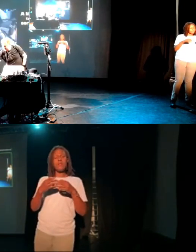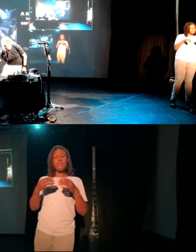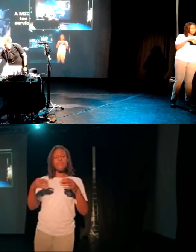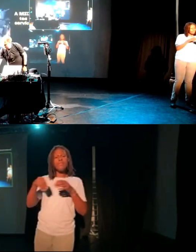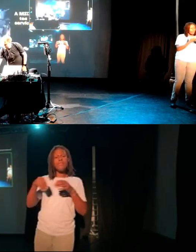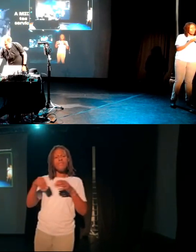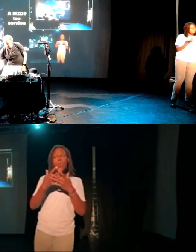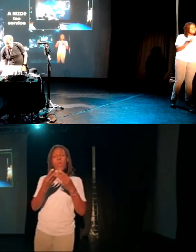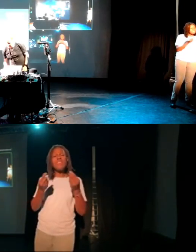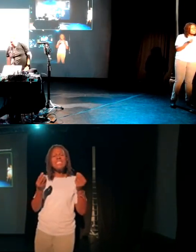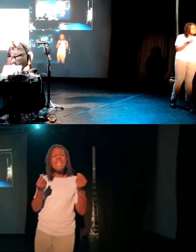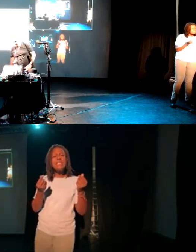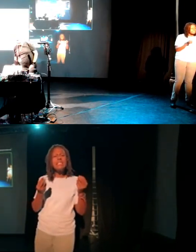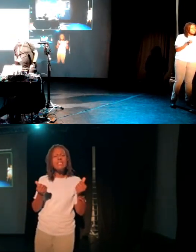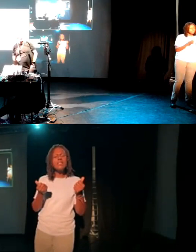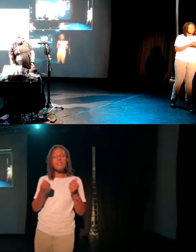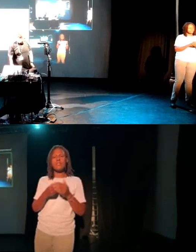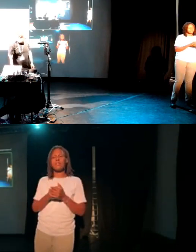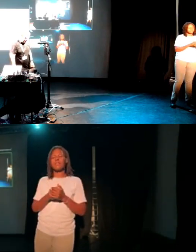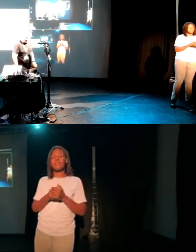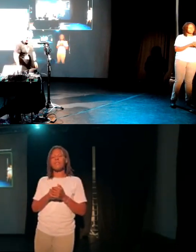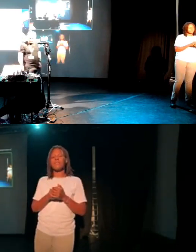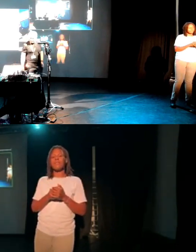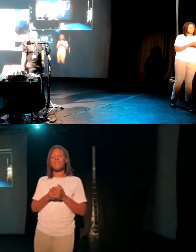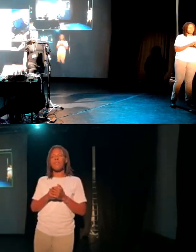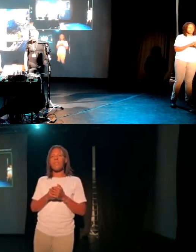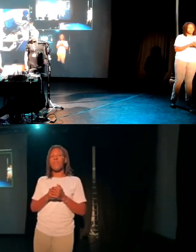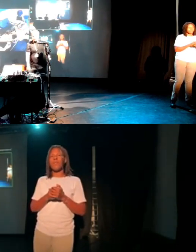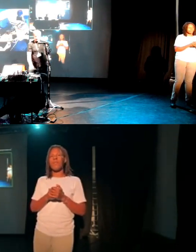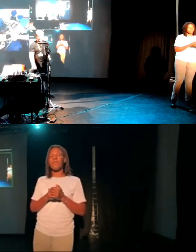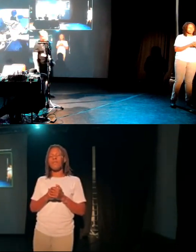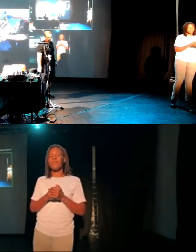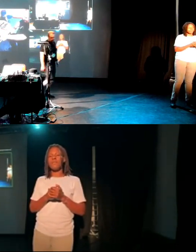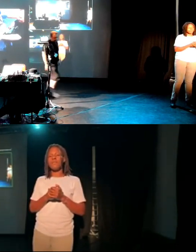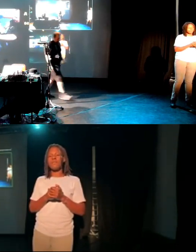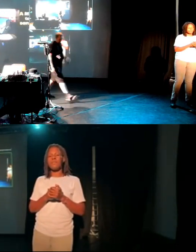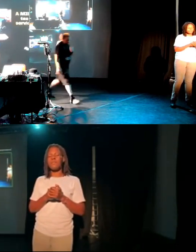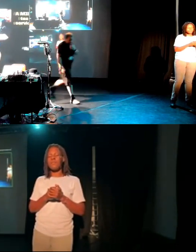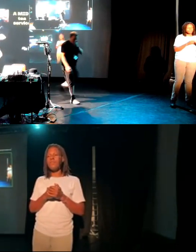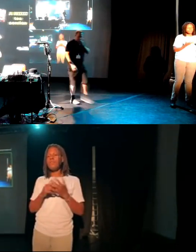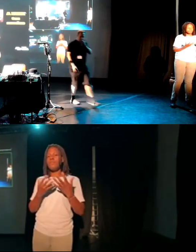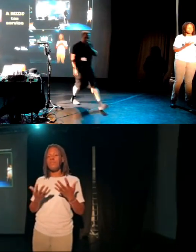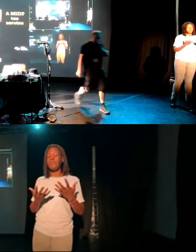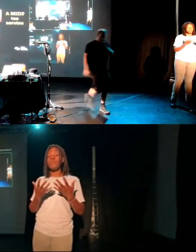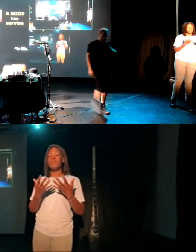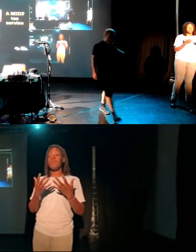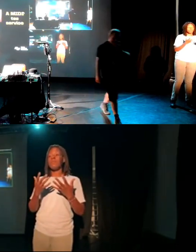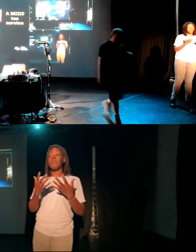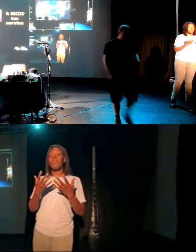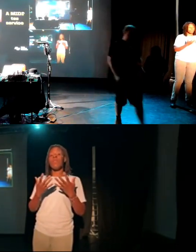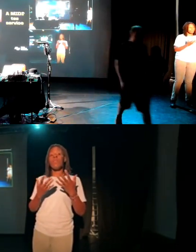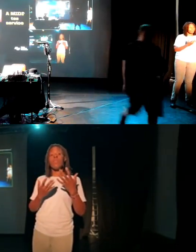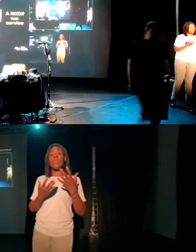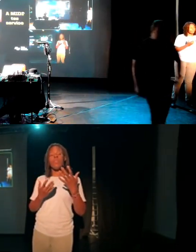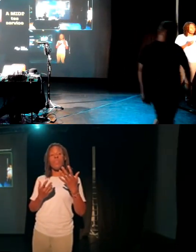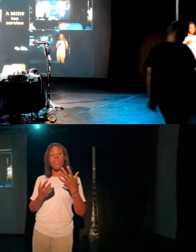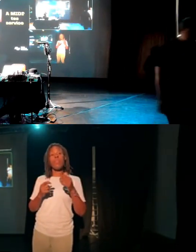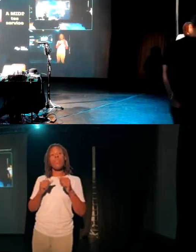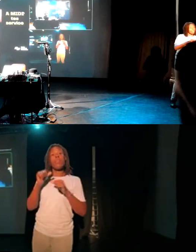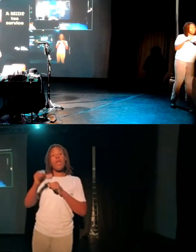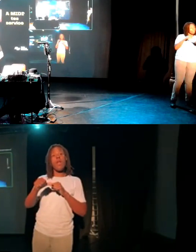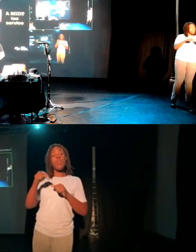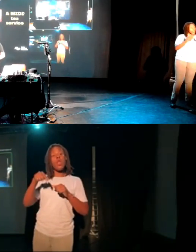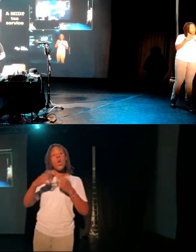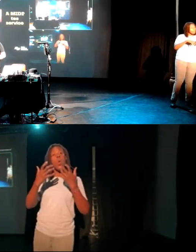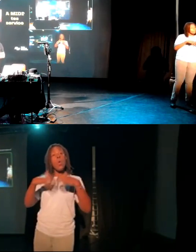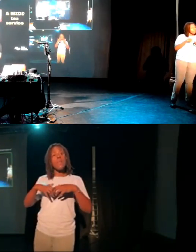get some of the videos a bit later on, I'll probably need to show a bit. But then I found out that I could take this into schools and start